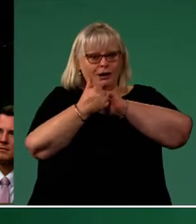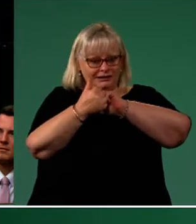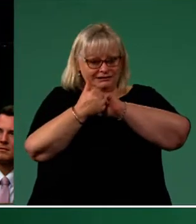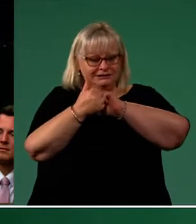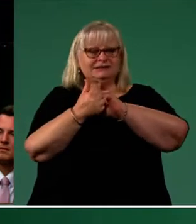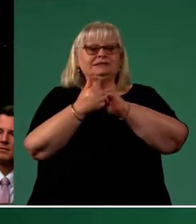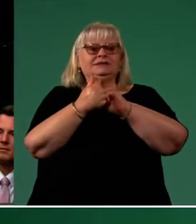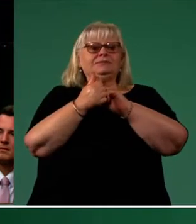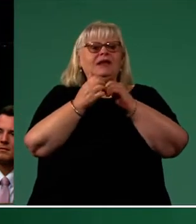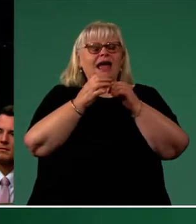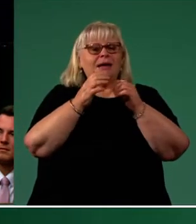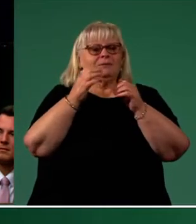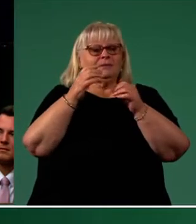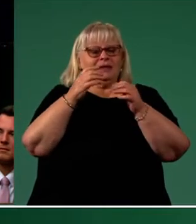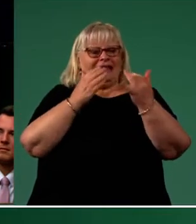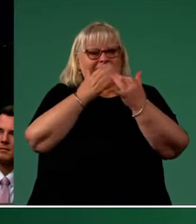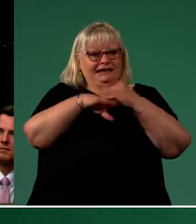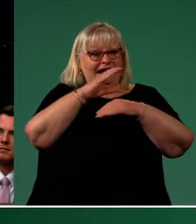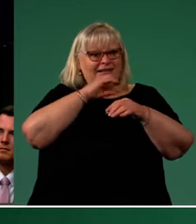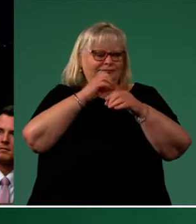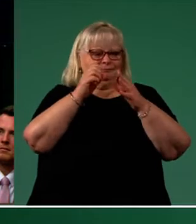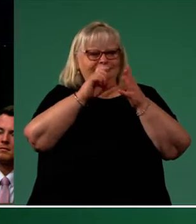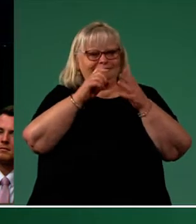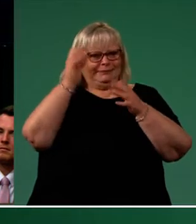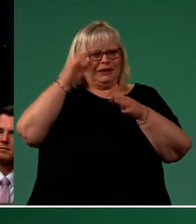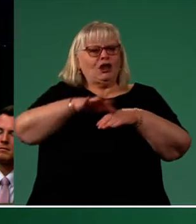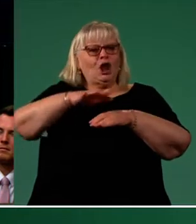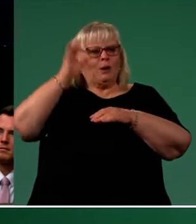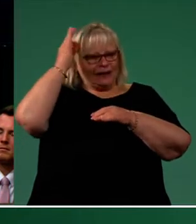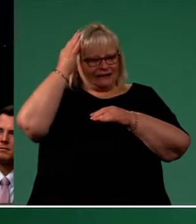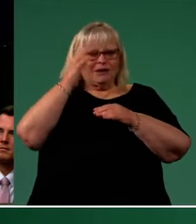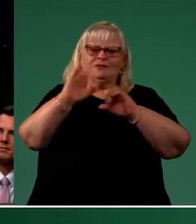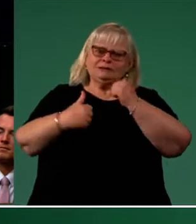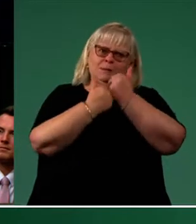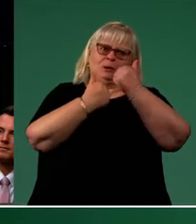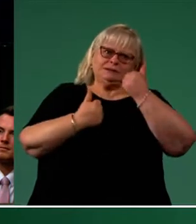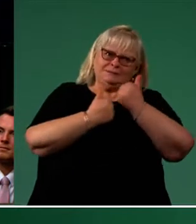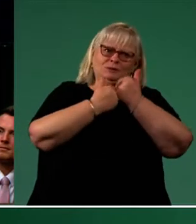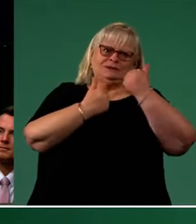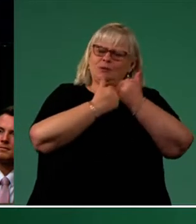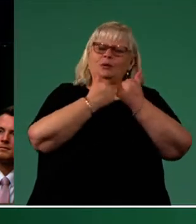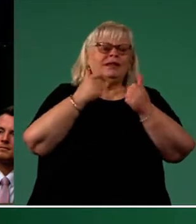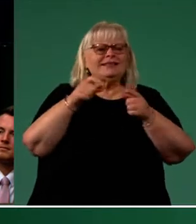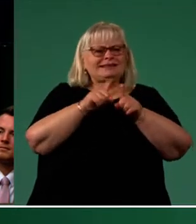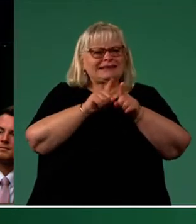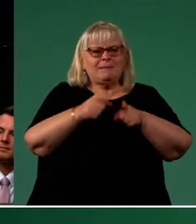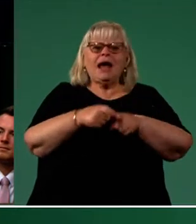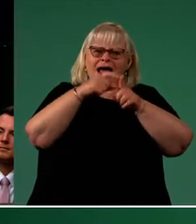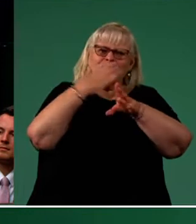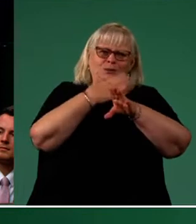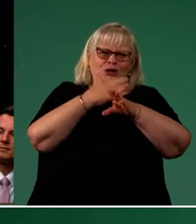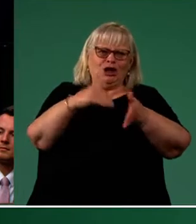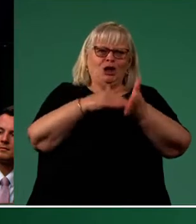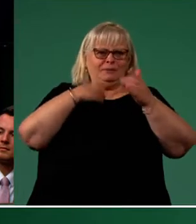Song, Katie O'Reilly and Bernard Purcell for their support over the years on council and for their hard work to get me here today.